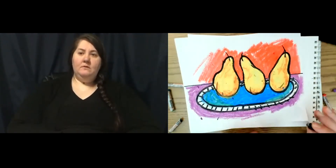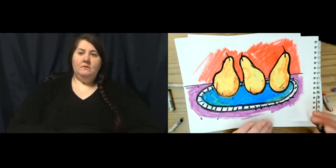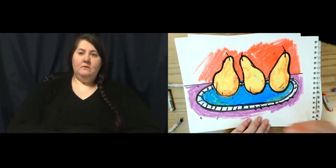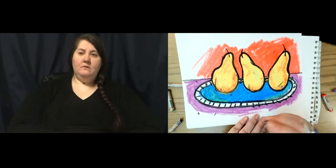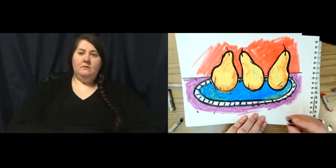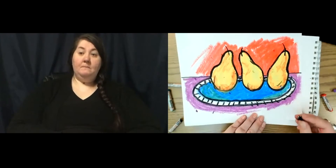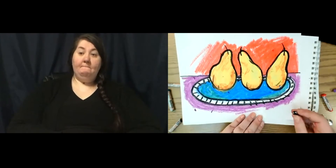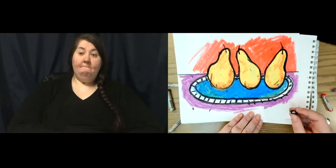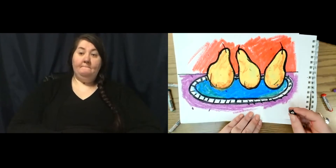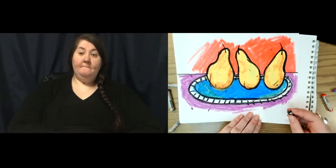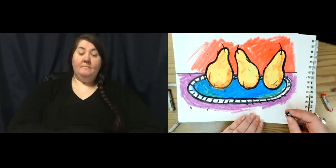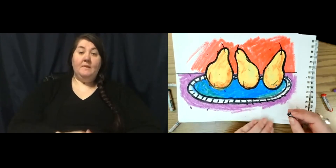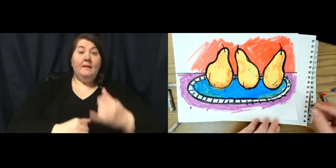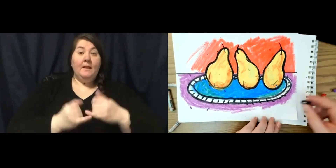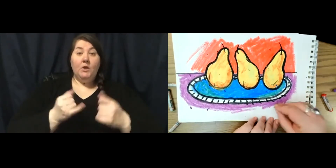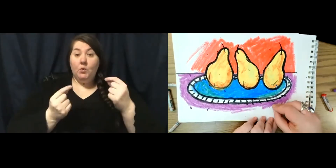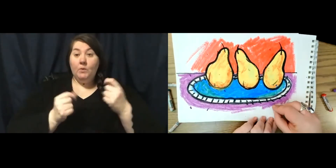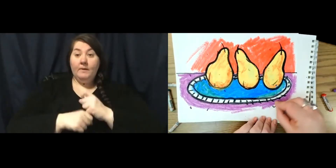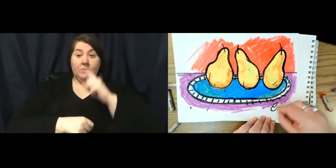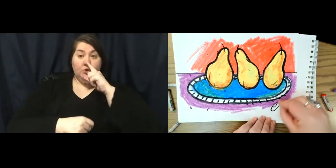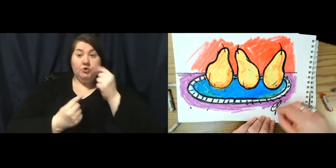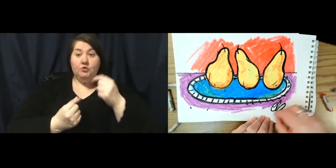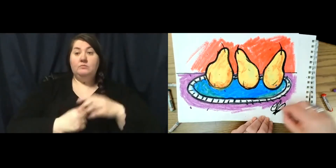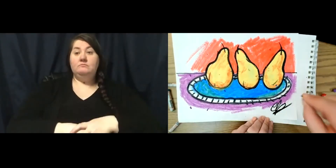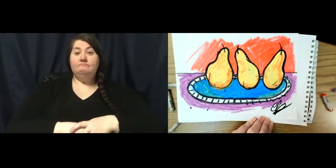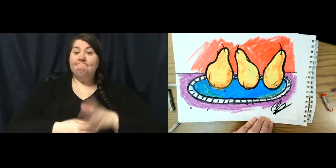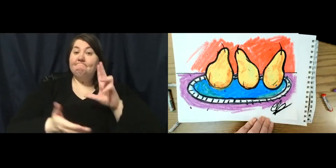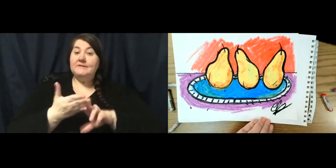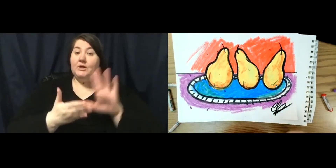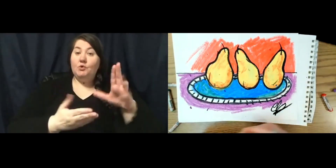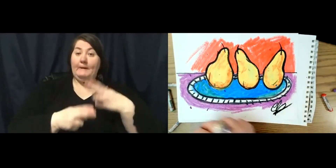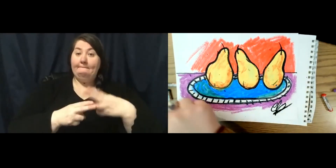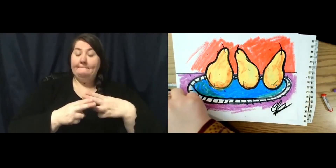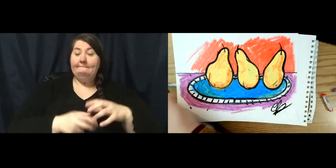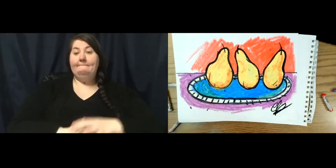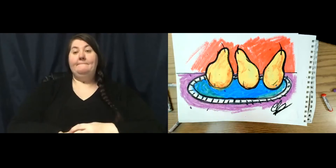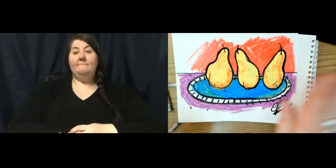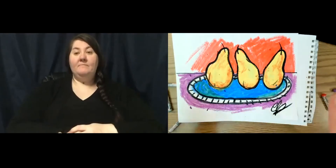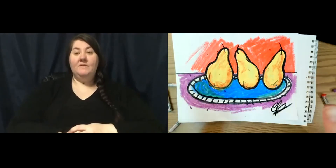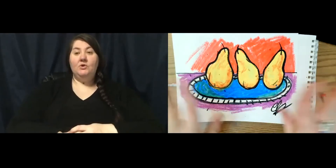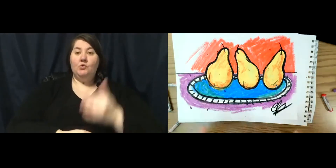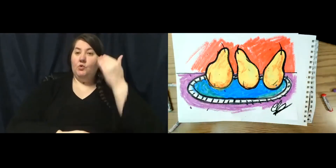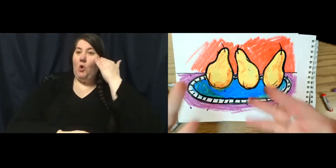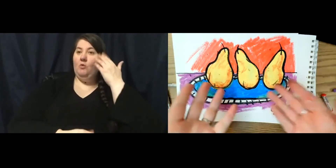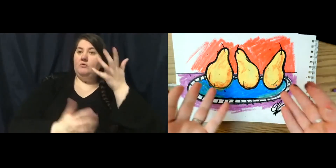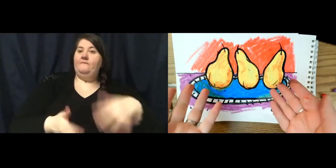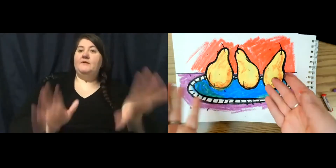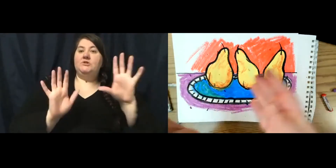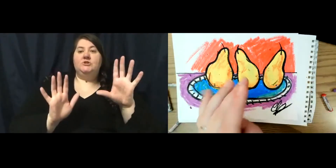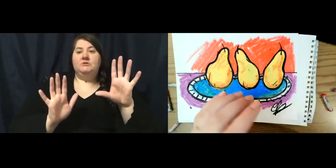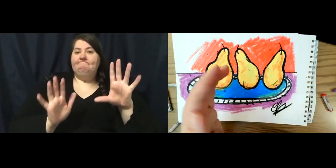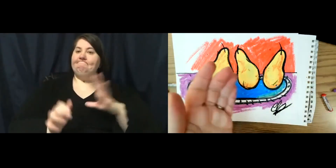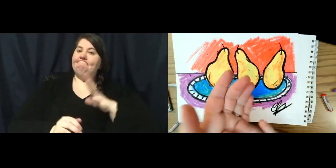Then the last thing you want to make sure you do, sign your name. That way you know you're finished. It's officially